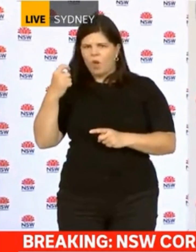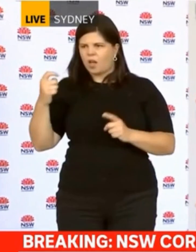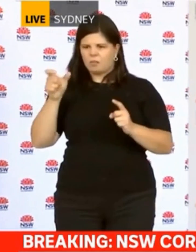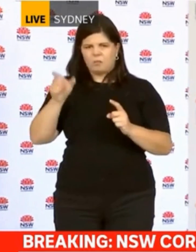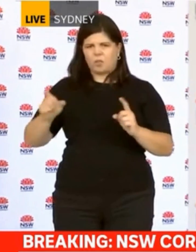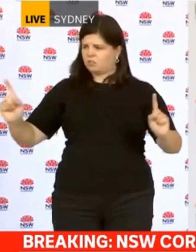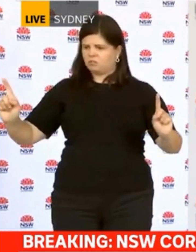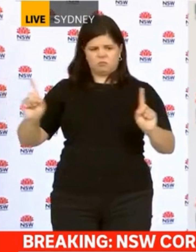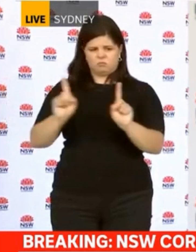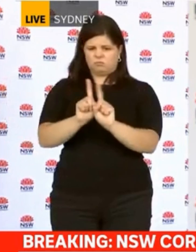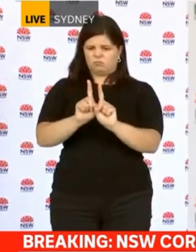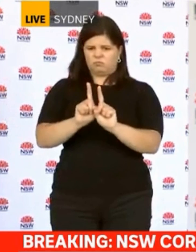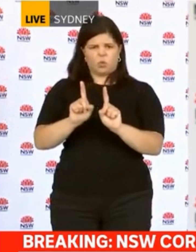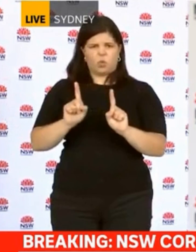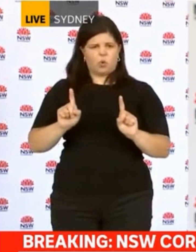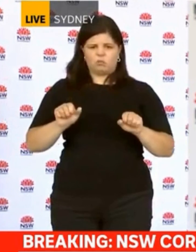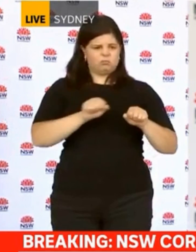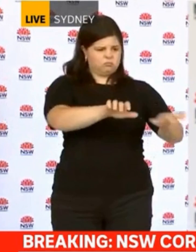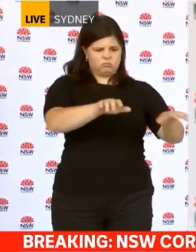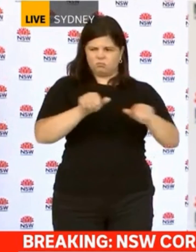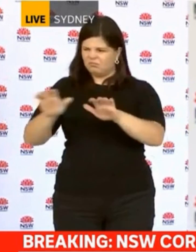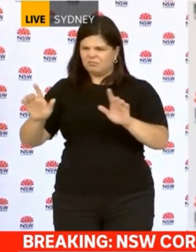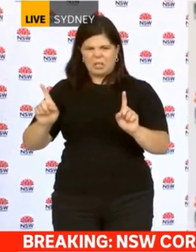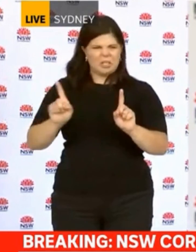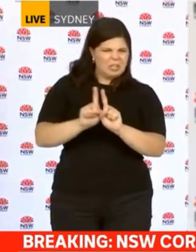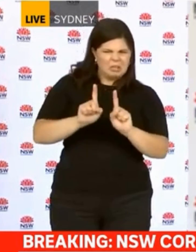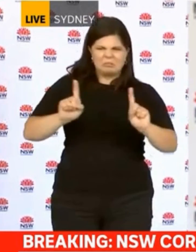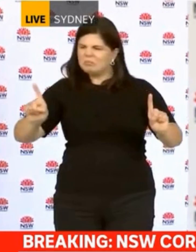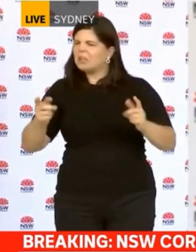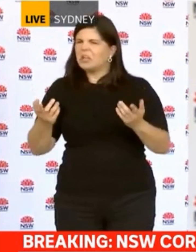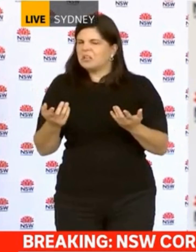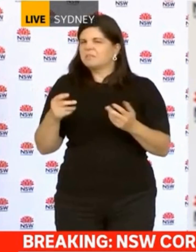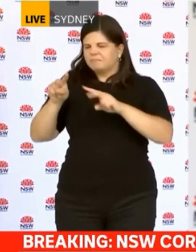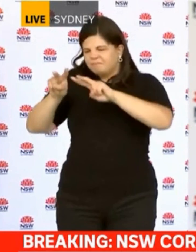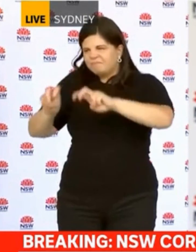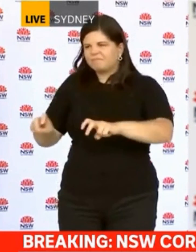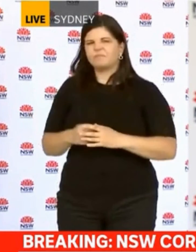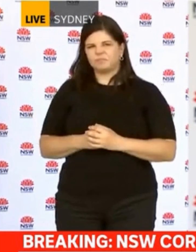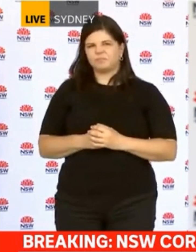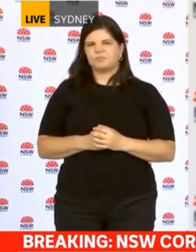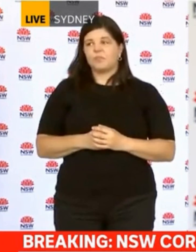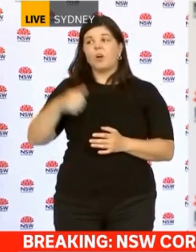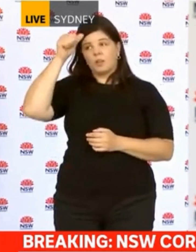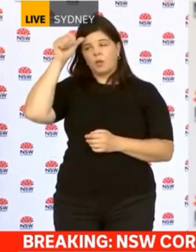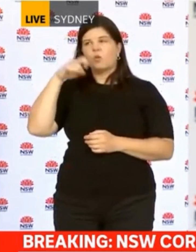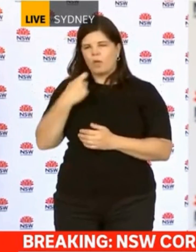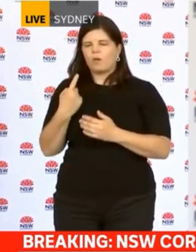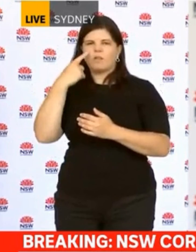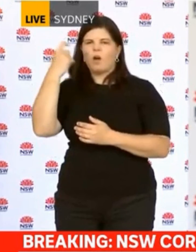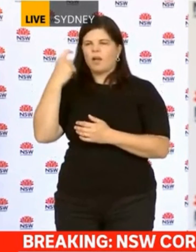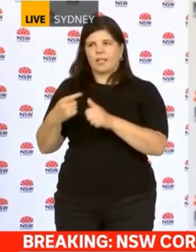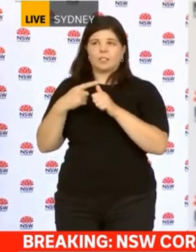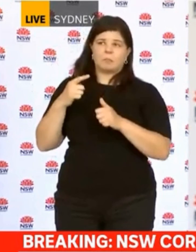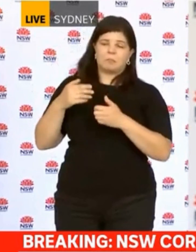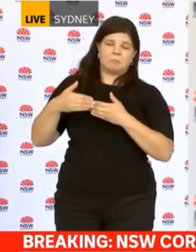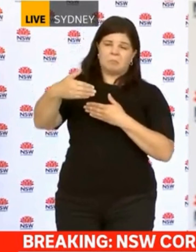two people who are completely unrelated to work out those answers. And I'm confident we'll get there. I don't know when that will occur.